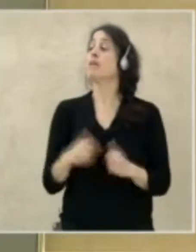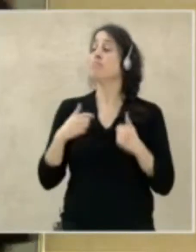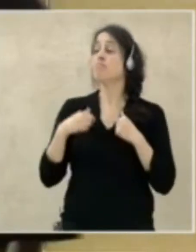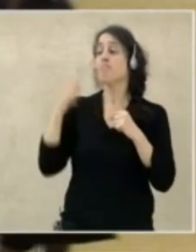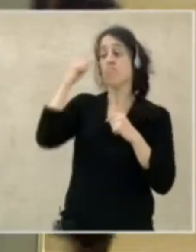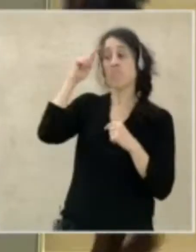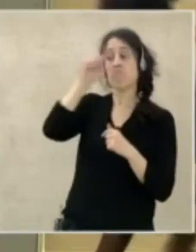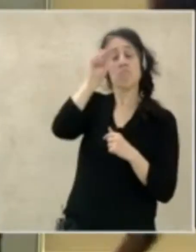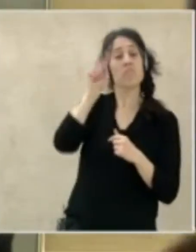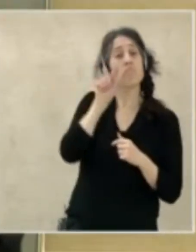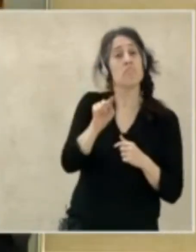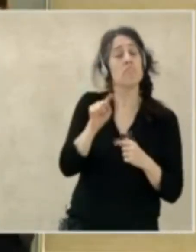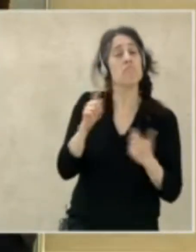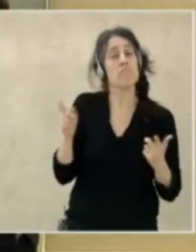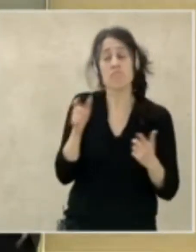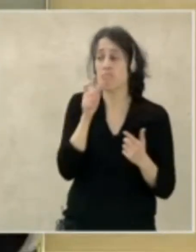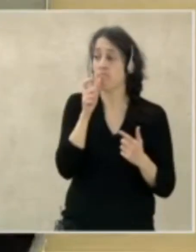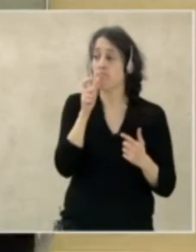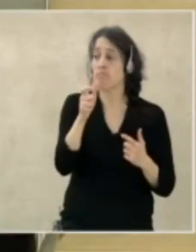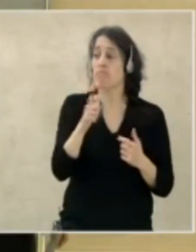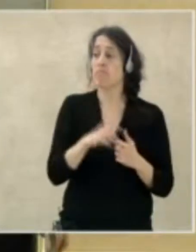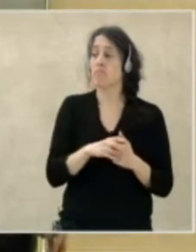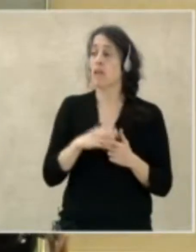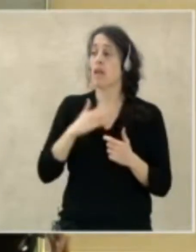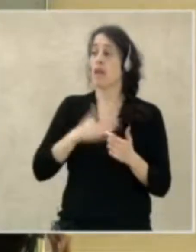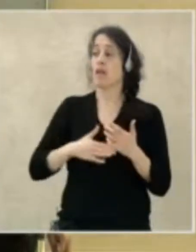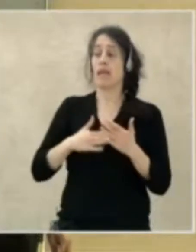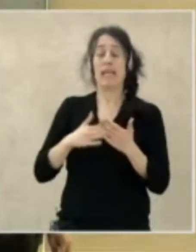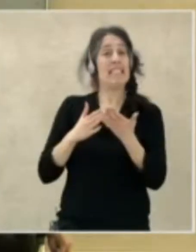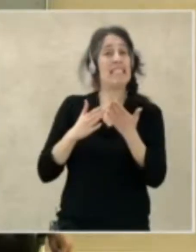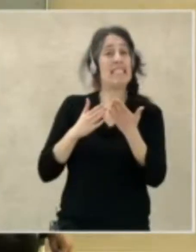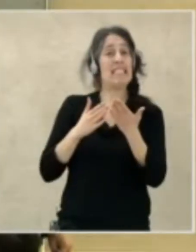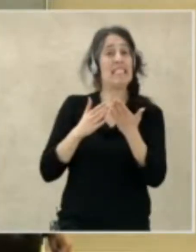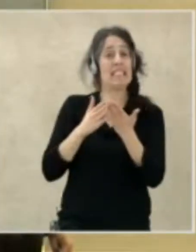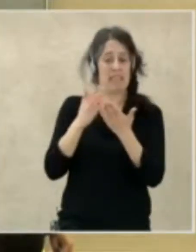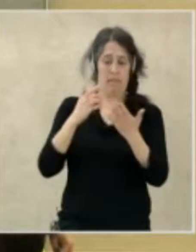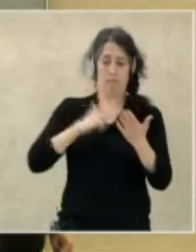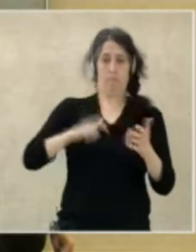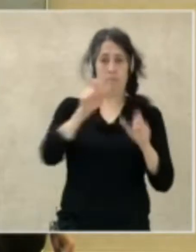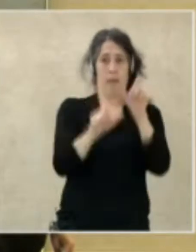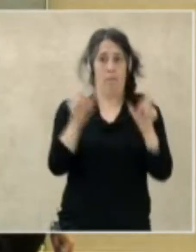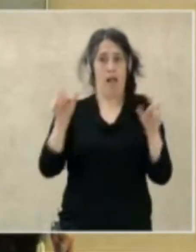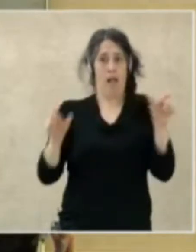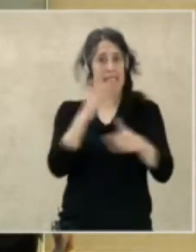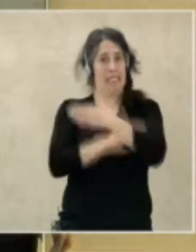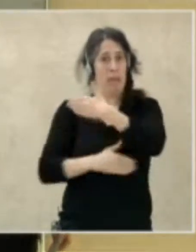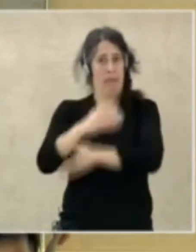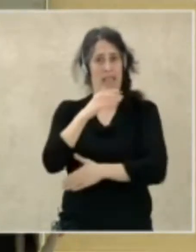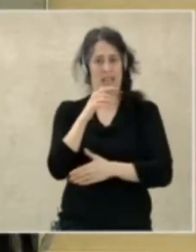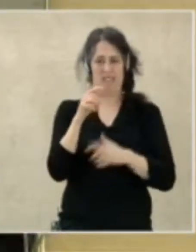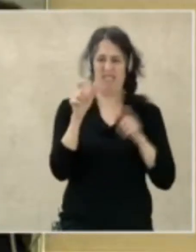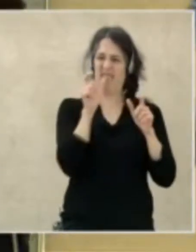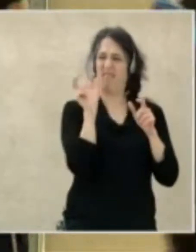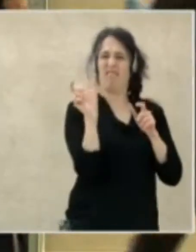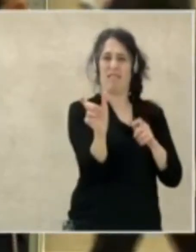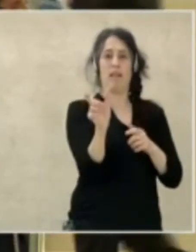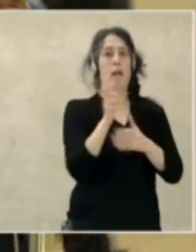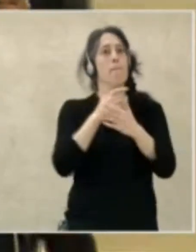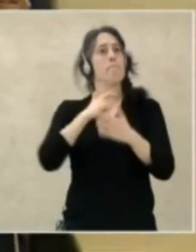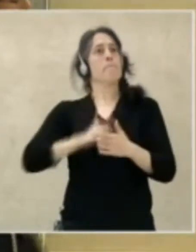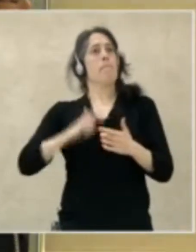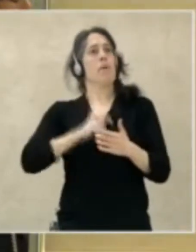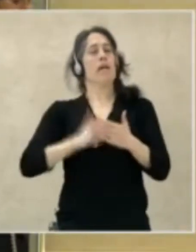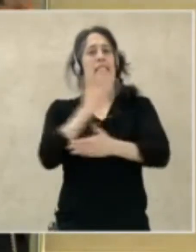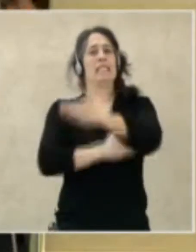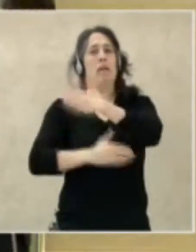that the very use of the term implies acceptance of discrimination? Isn't it true that people belonging to these social groups usually